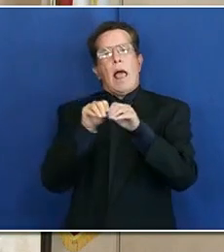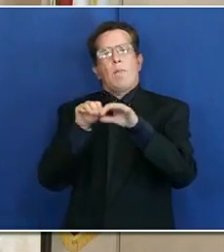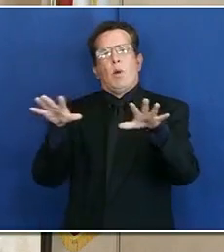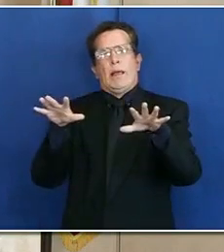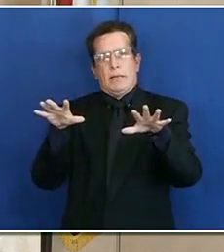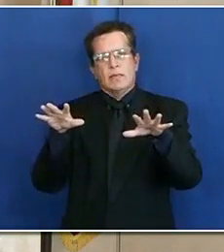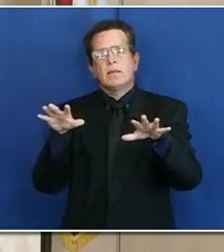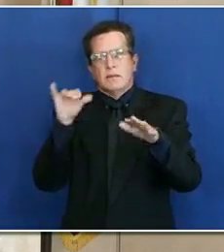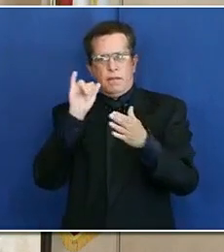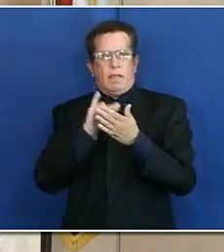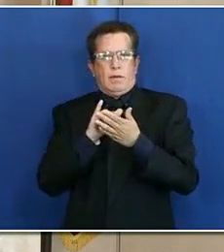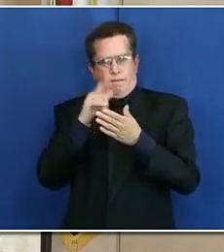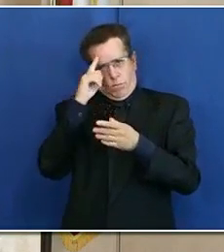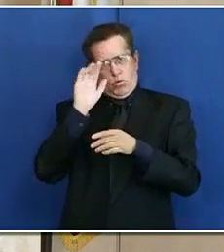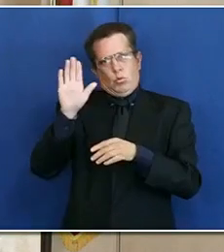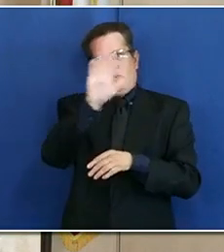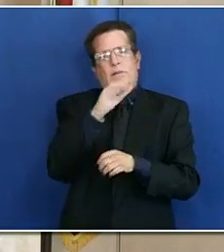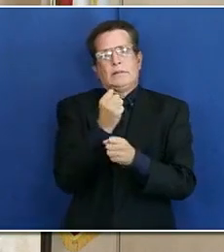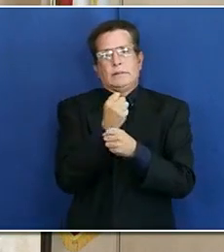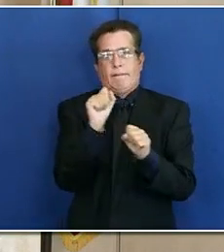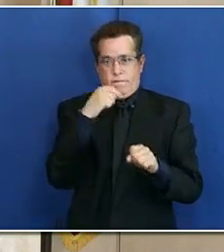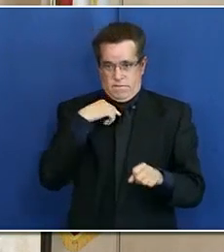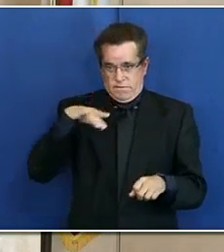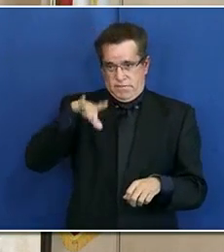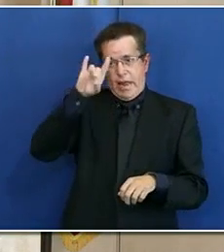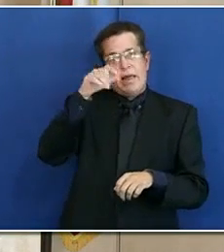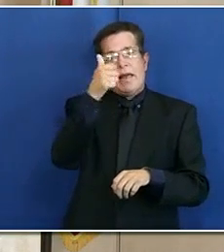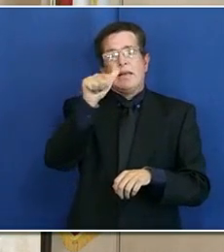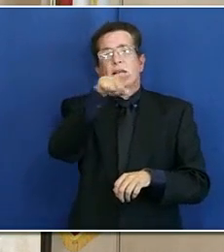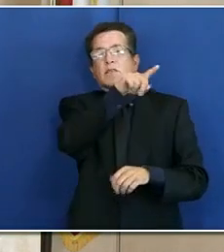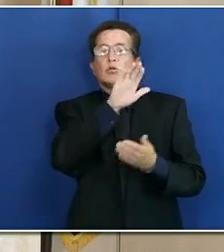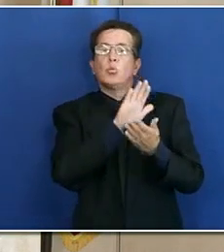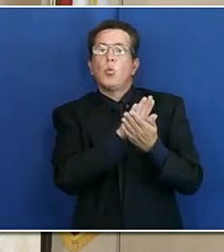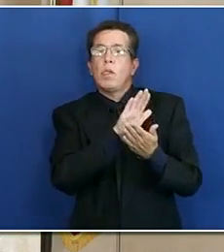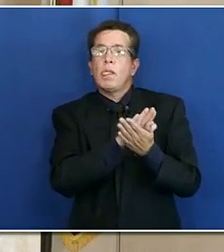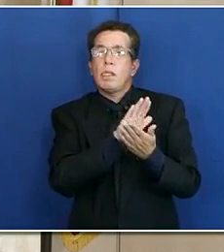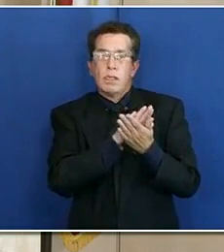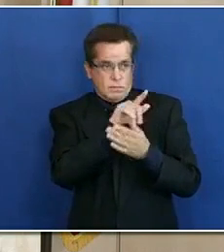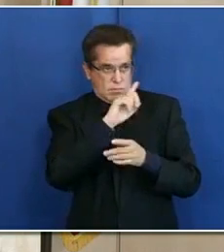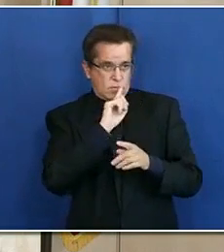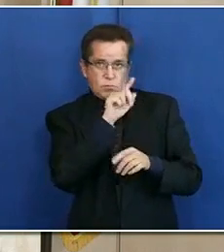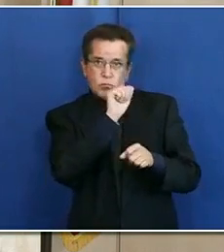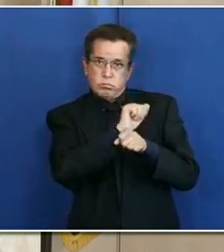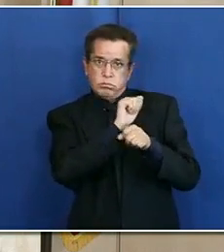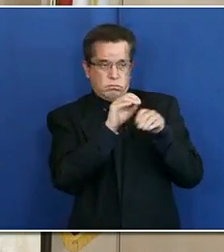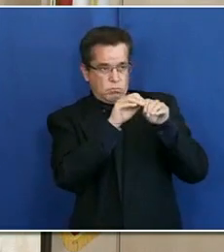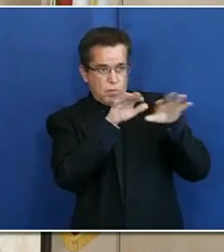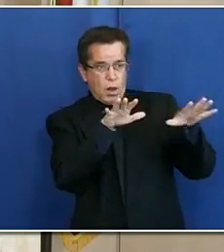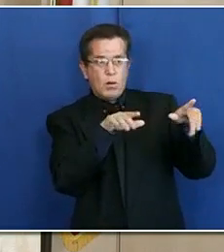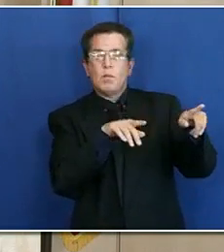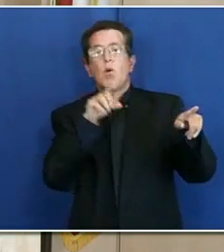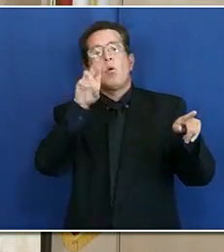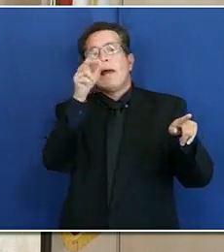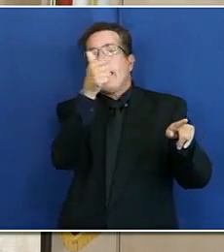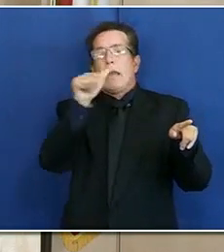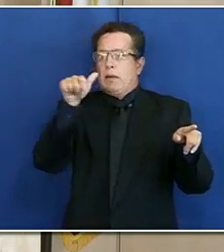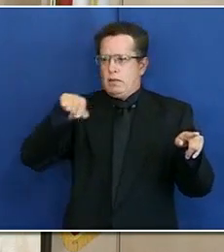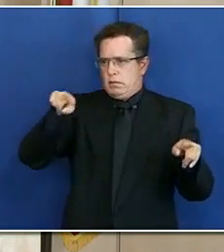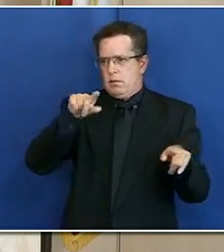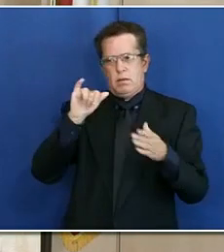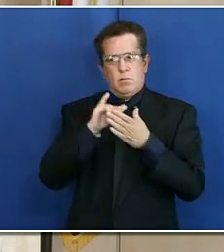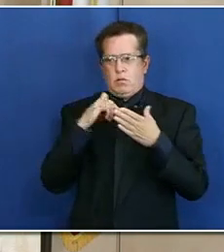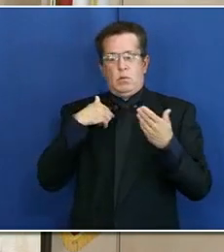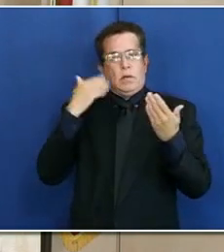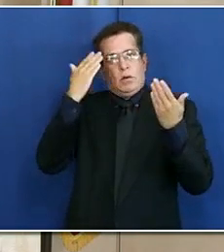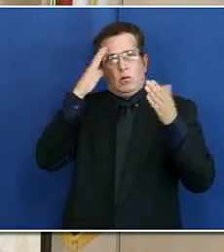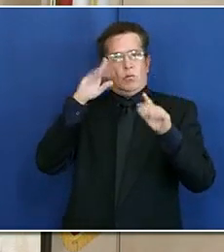in the past. If we have situations in schools, if there are other entities that we are not aware of